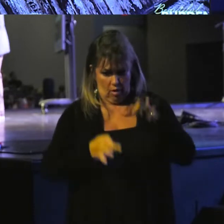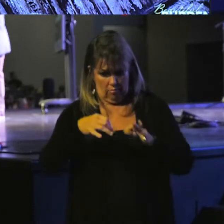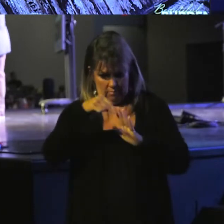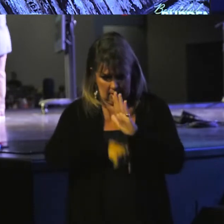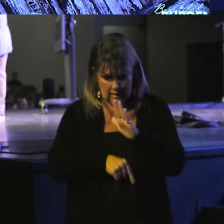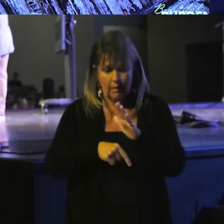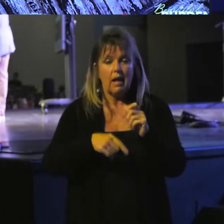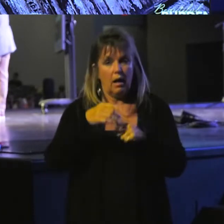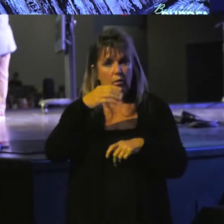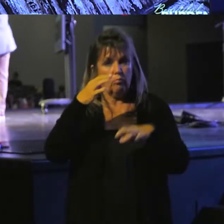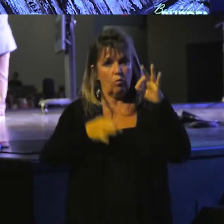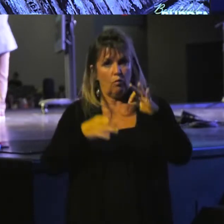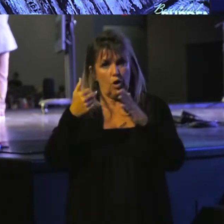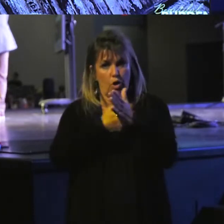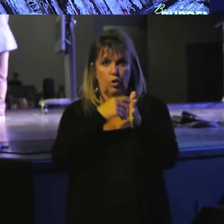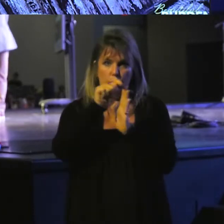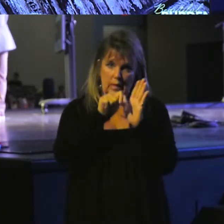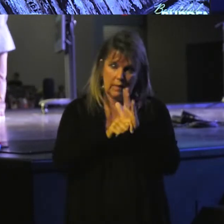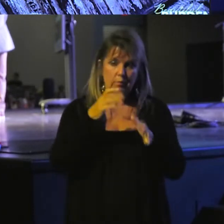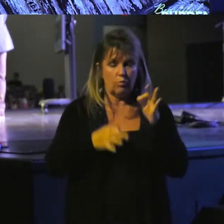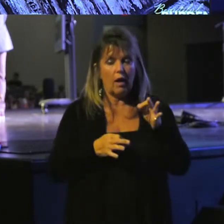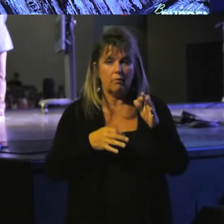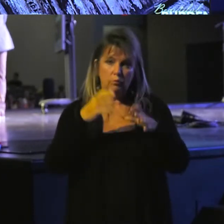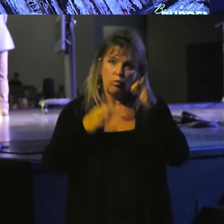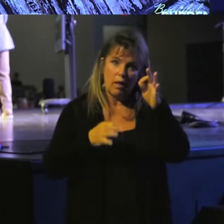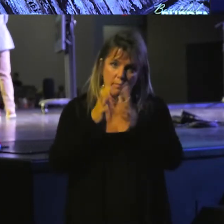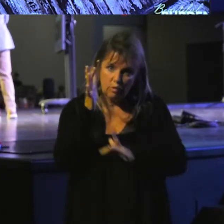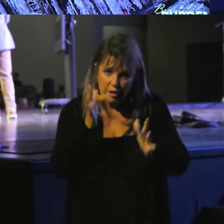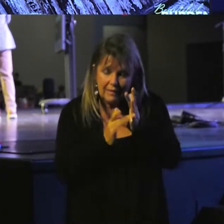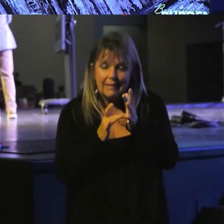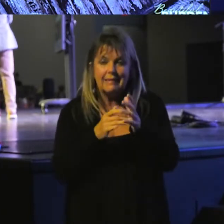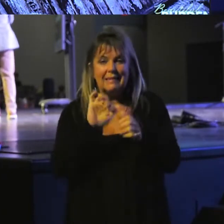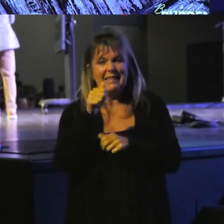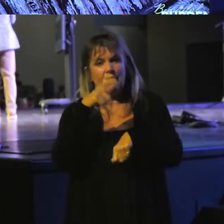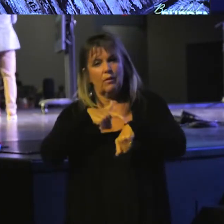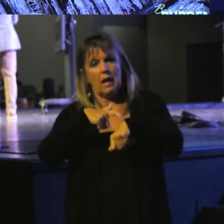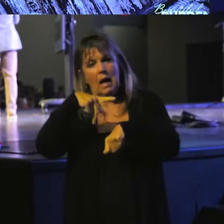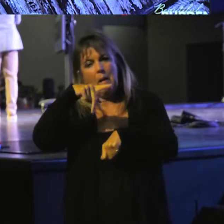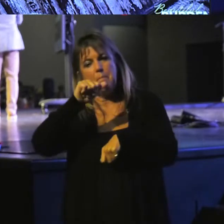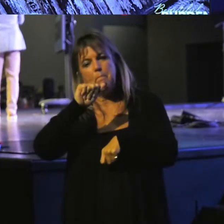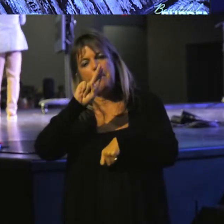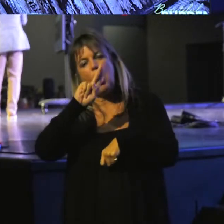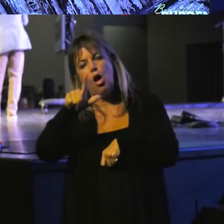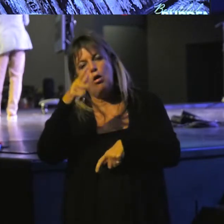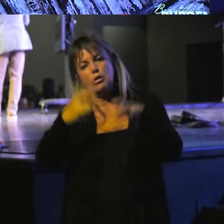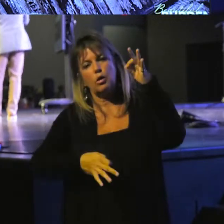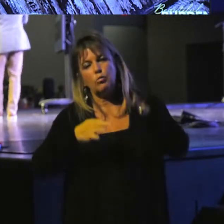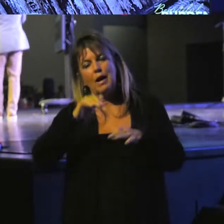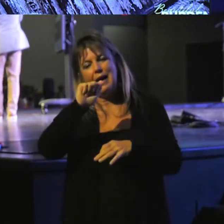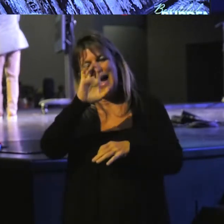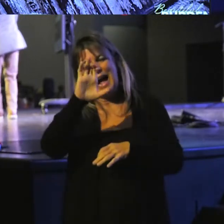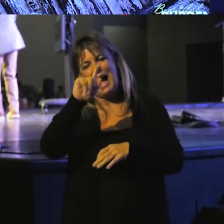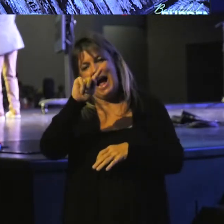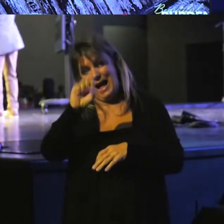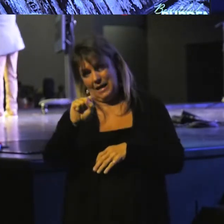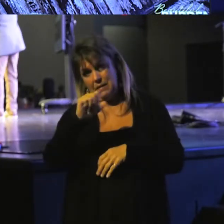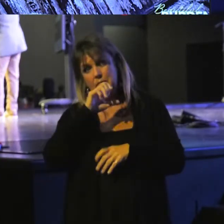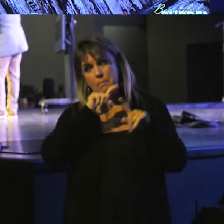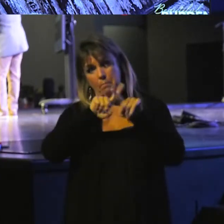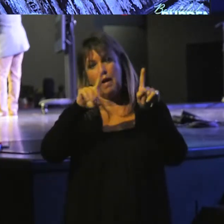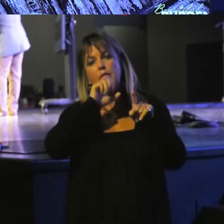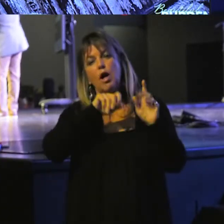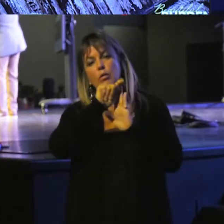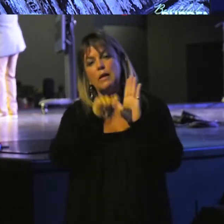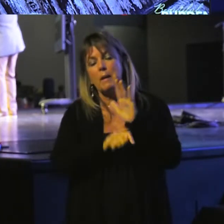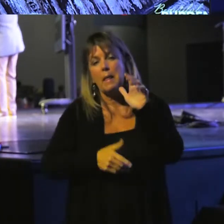recording of a New Testament trial, the trial of Jesus. And we have several times where Paul is put on trial in the book of Acts. But in the Old Testament,